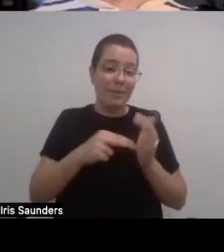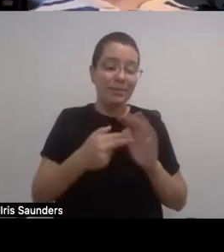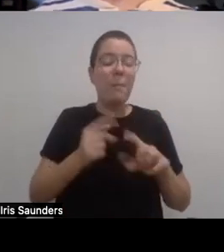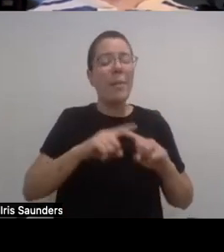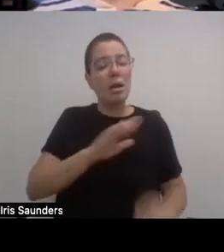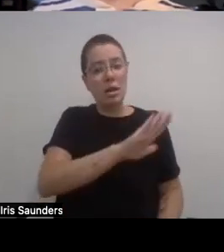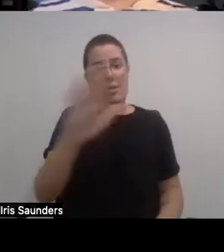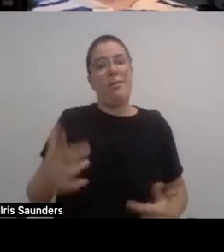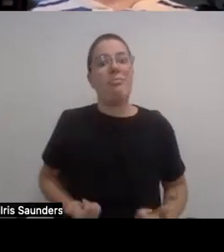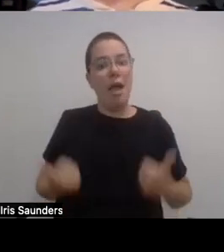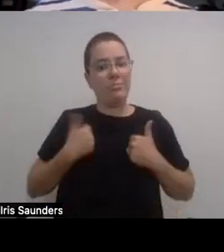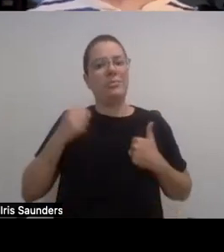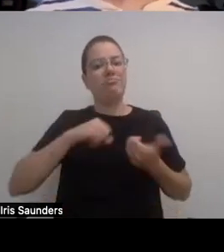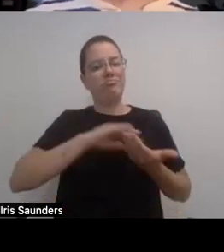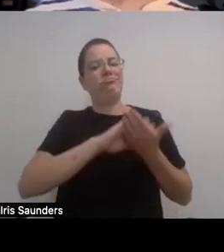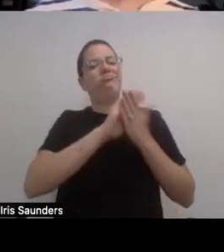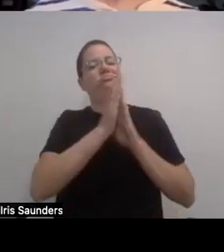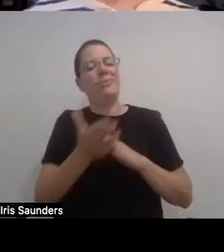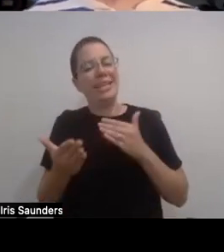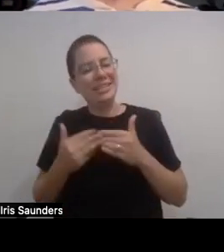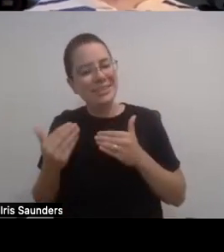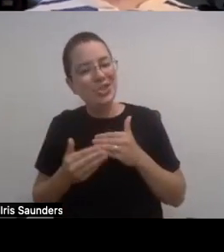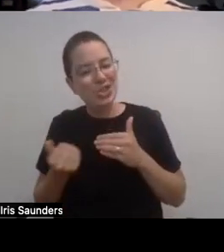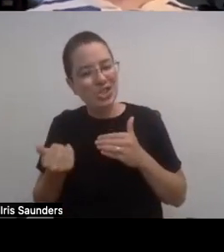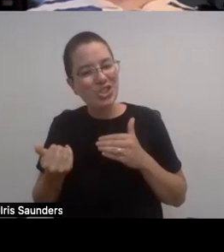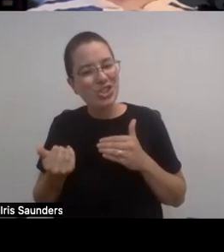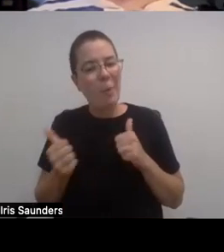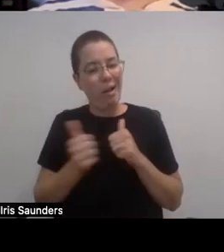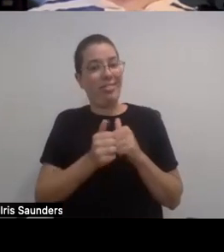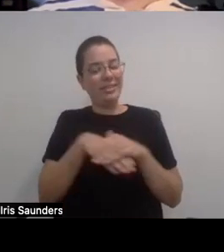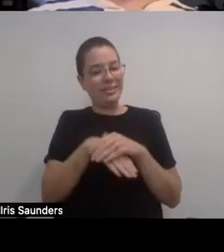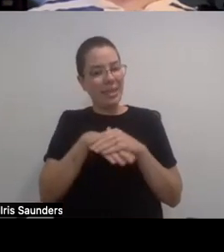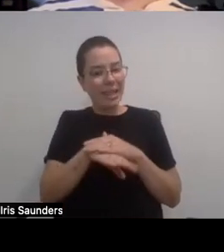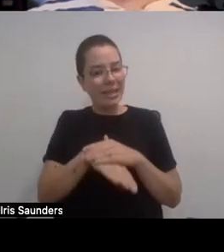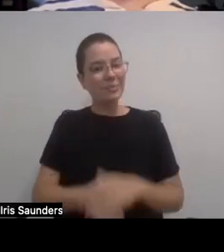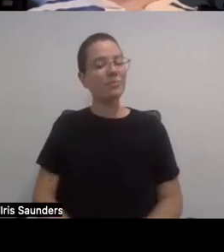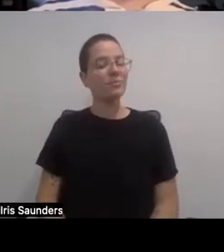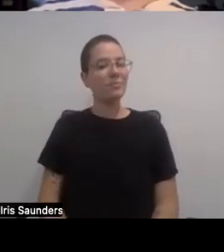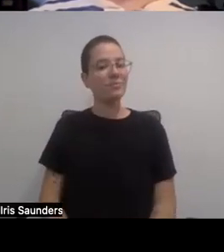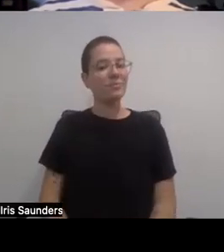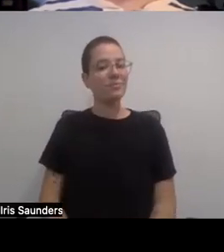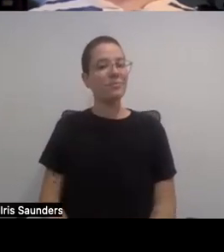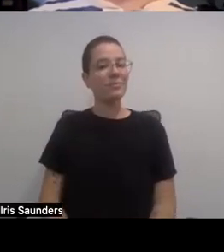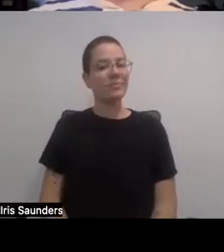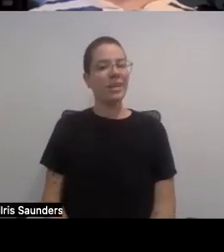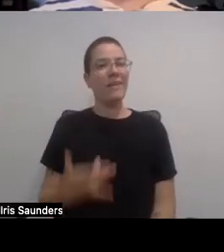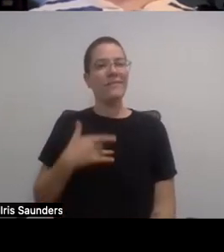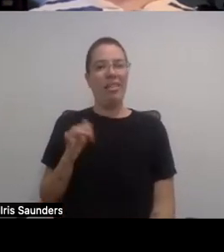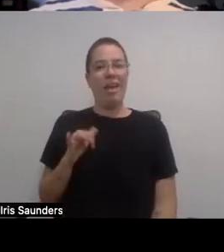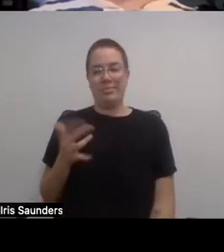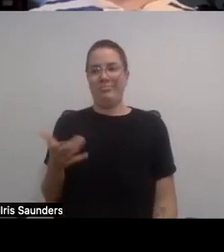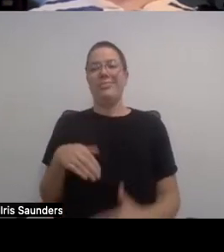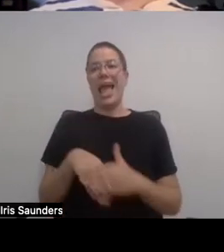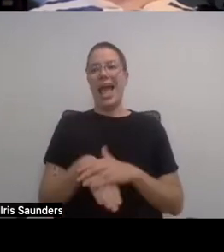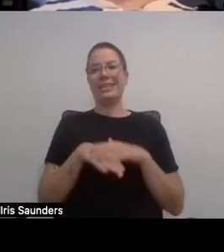accessibility. And I do agree that, like, I hate that access needs are being viewed as